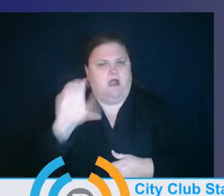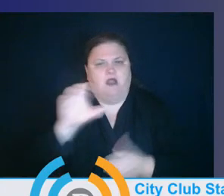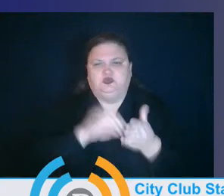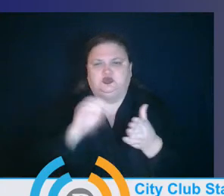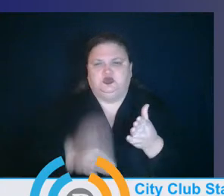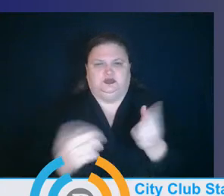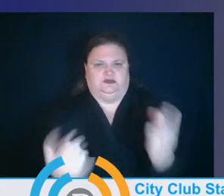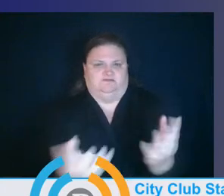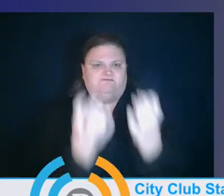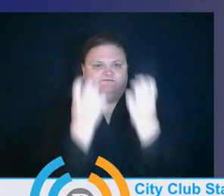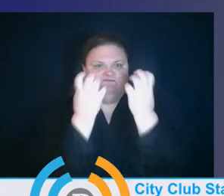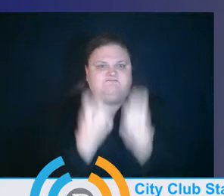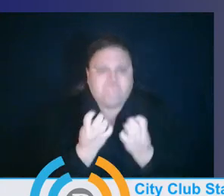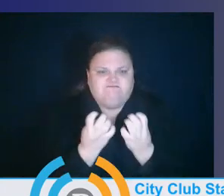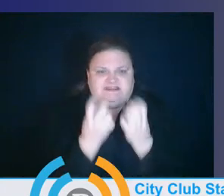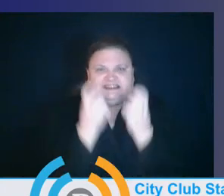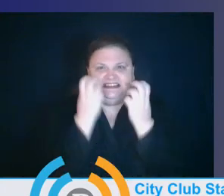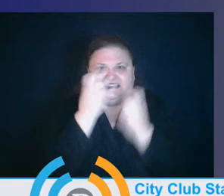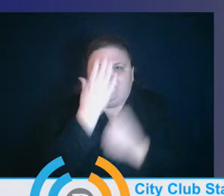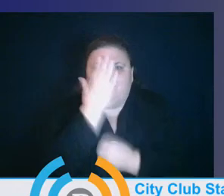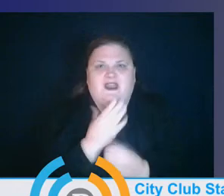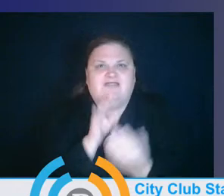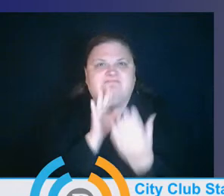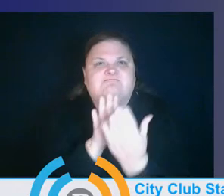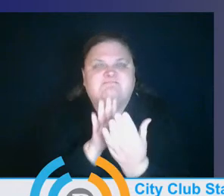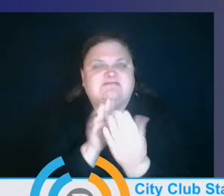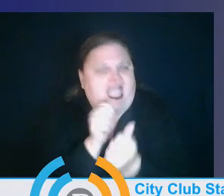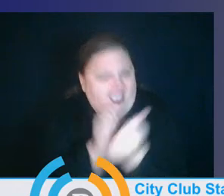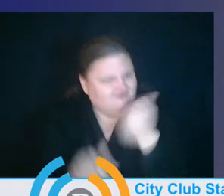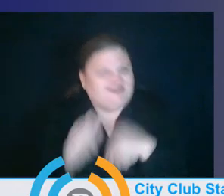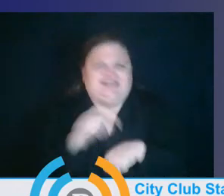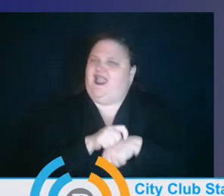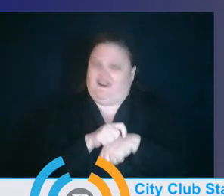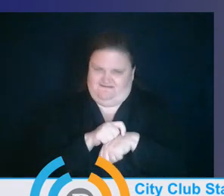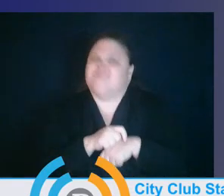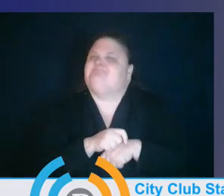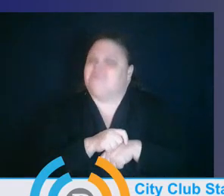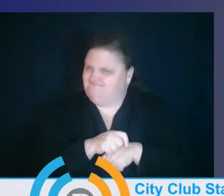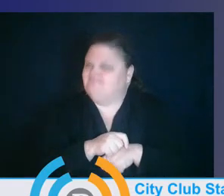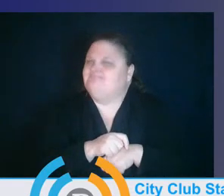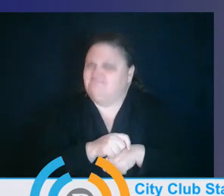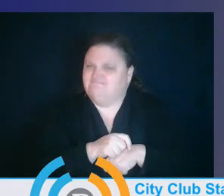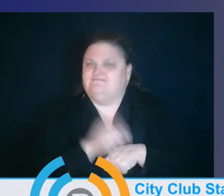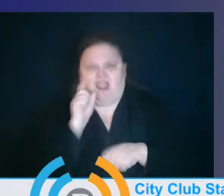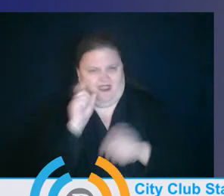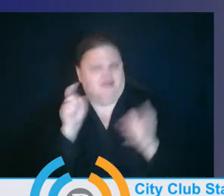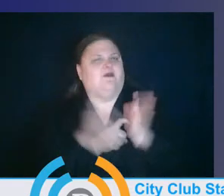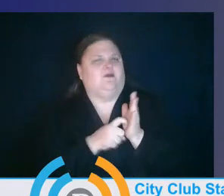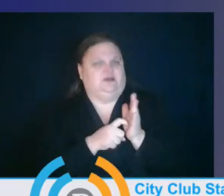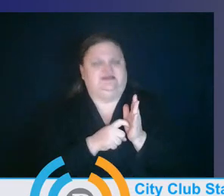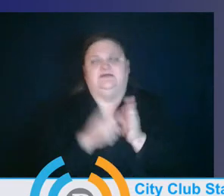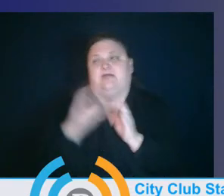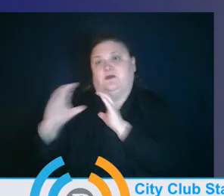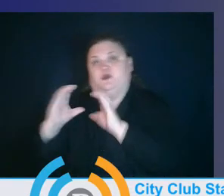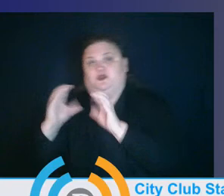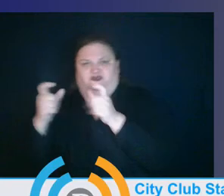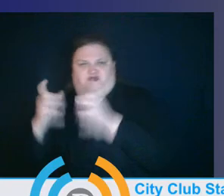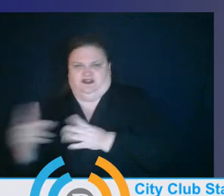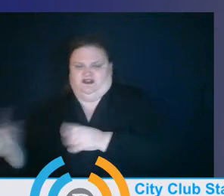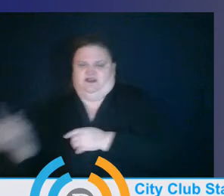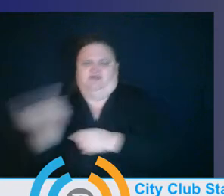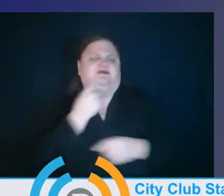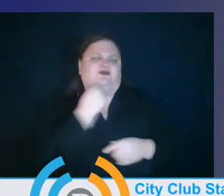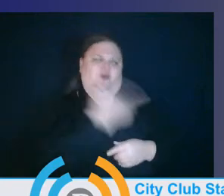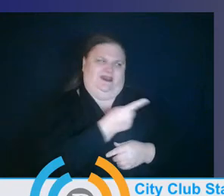that the squares are every time. And I had not noticed it took my communications director to point that out. So we've got to do a